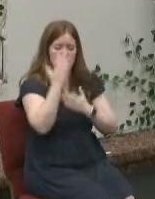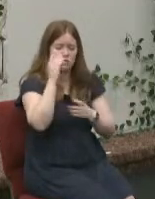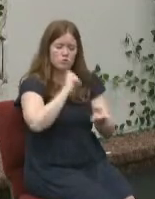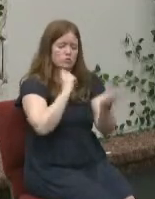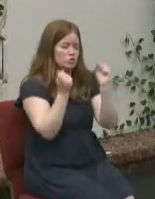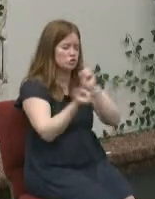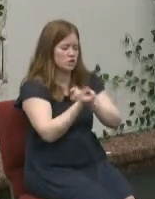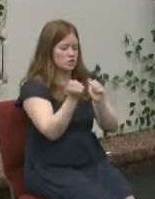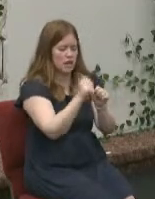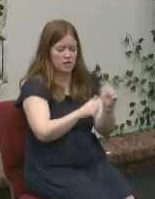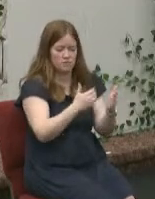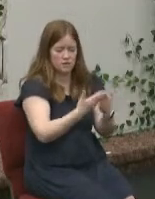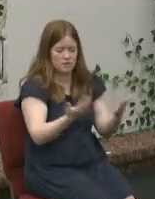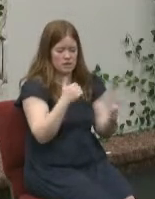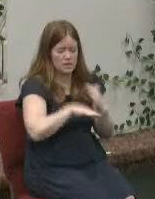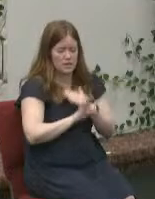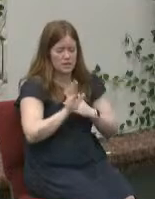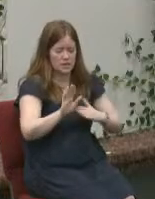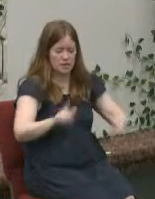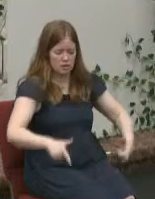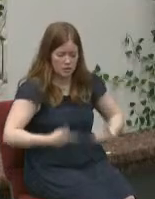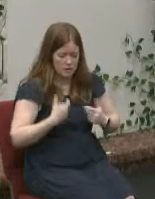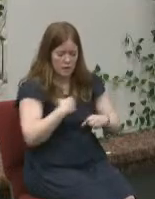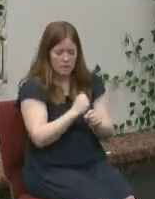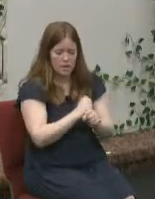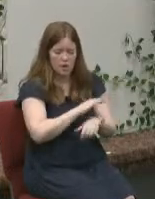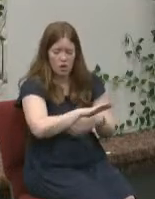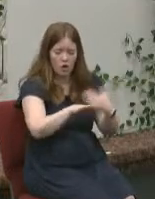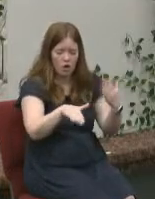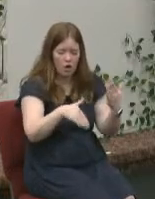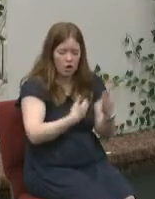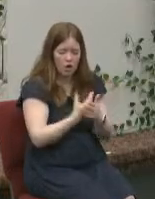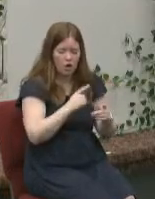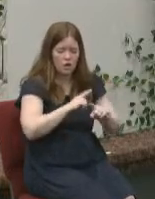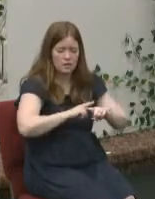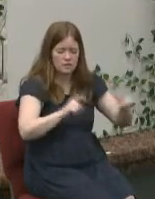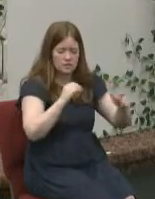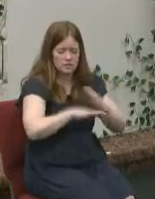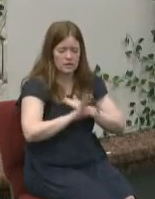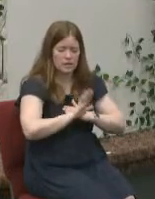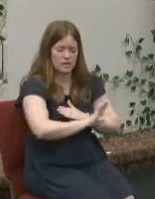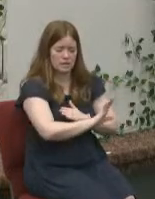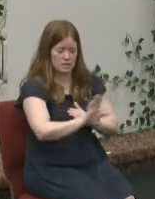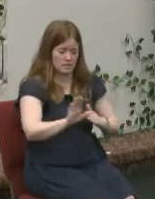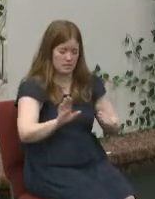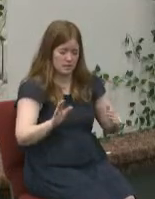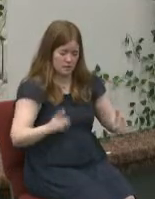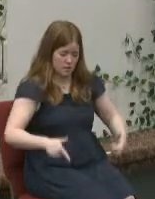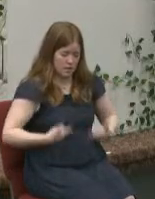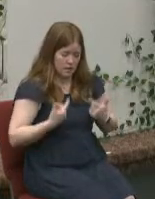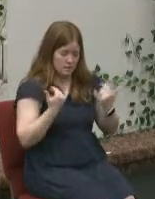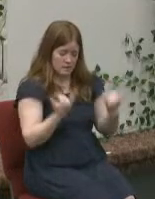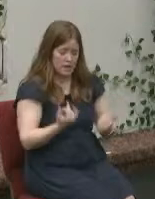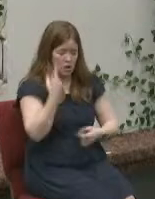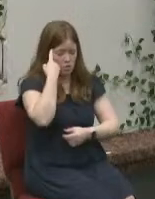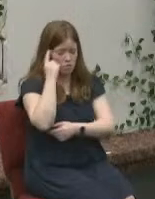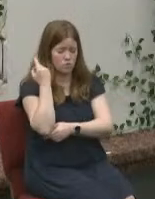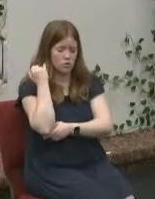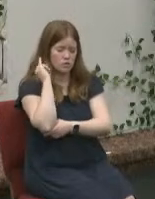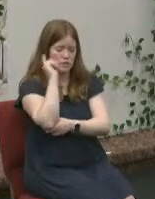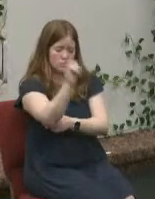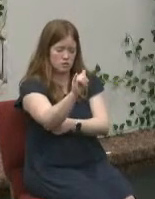everything make all the difference in their lives this morning both now and for eternity